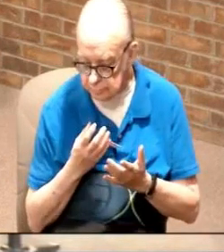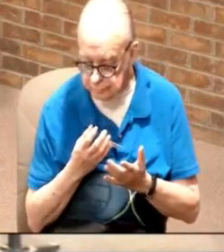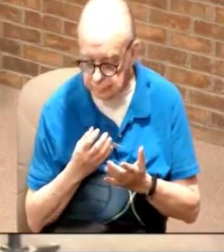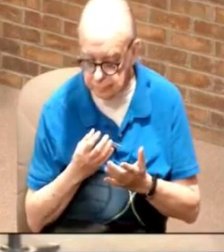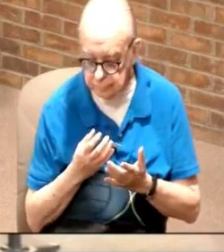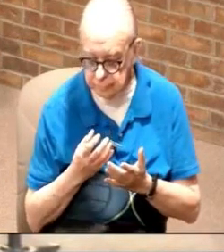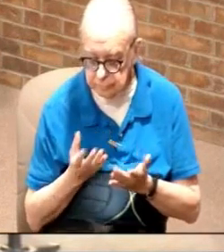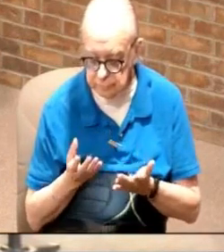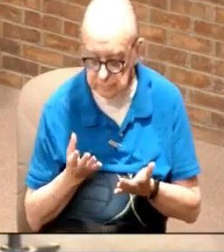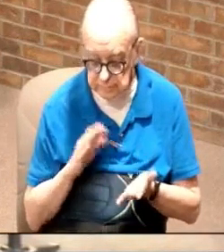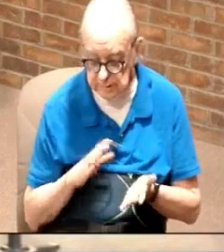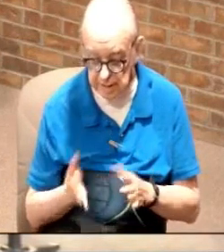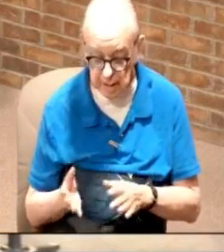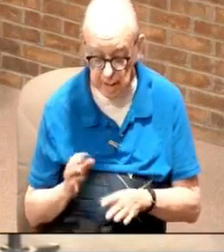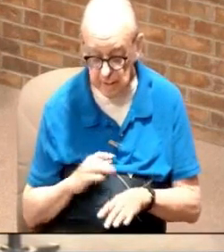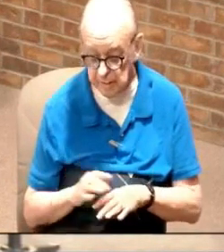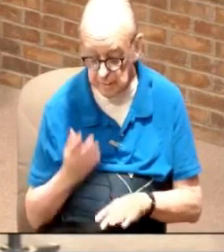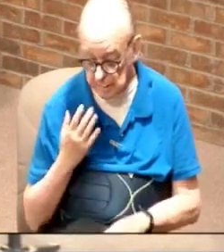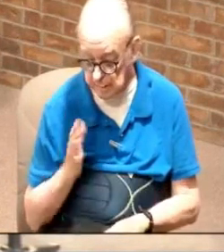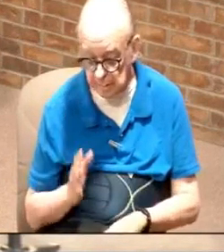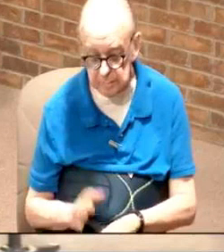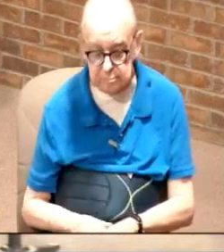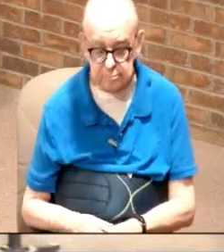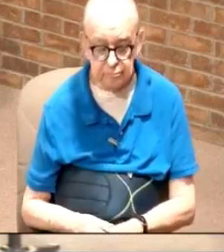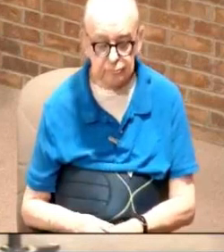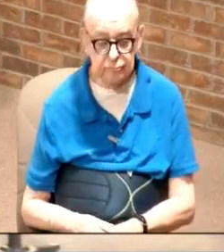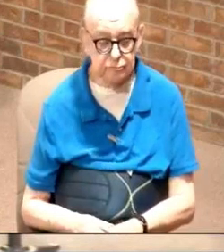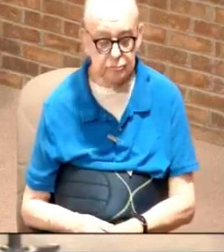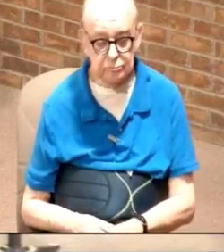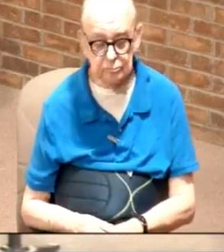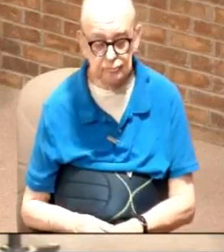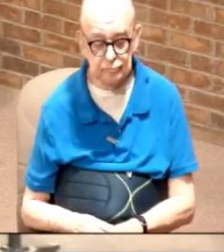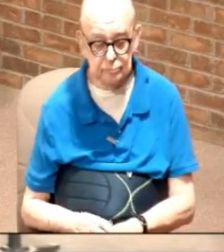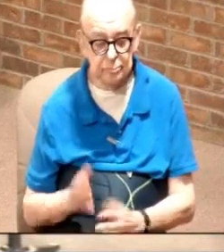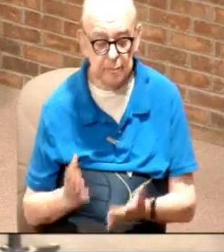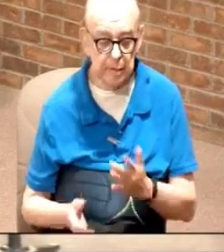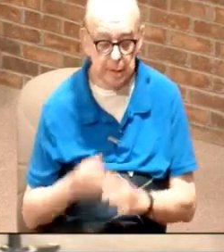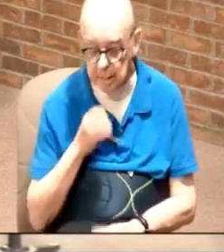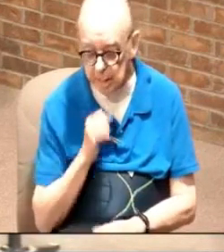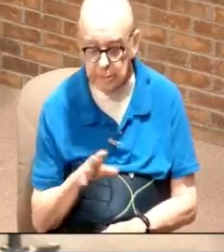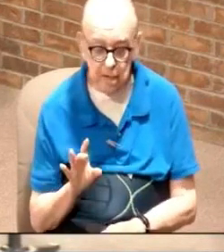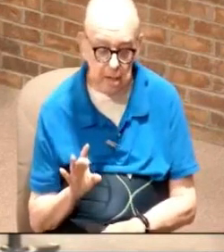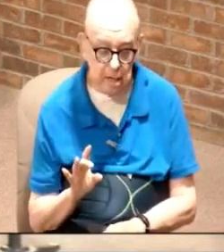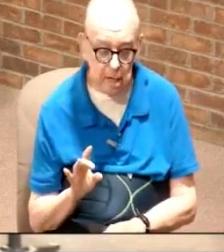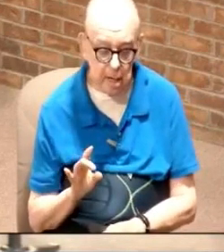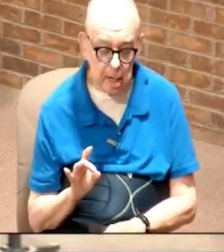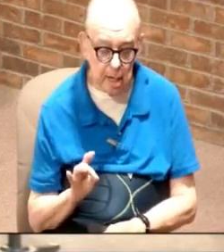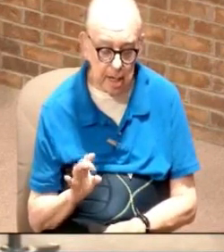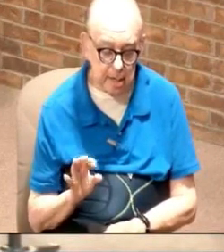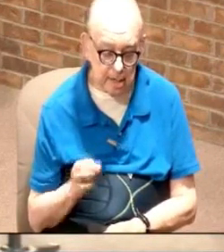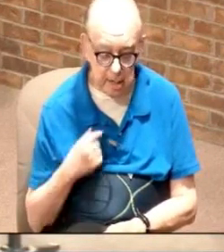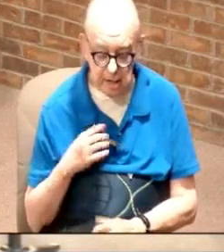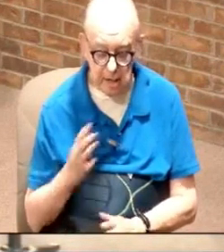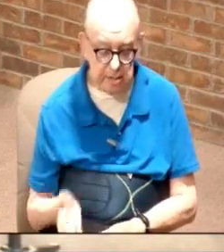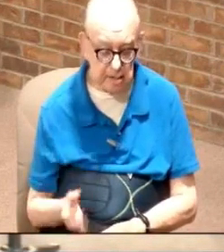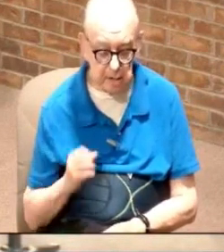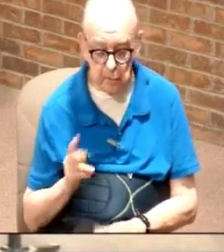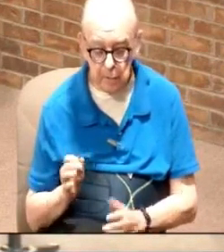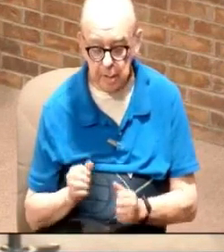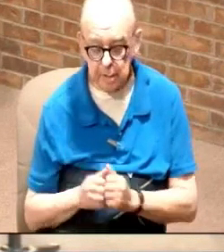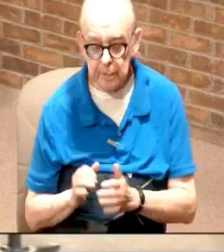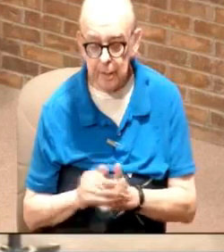early yeah instead of making it to 120 I probably going to die at you know that's cool I'm okay with that